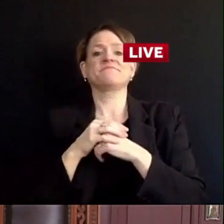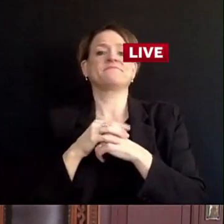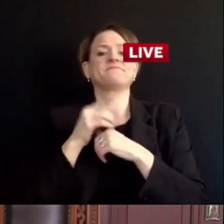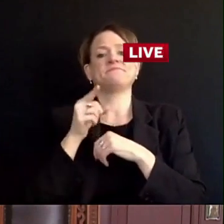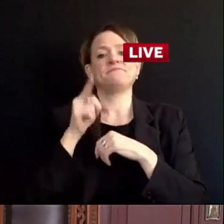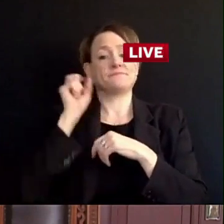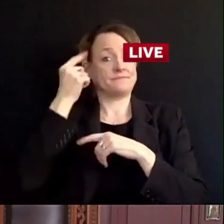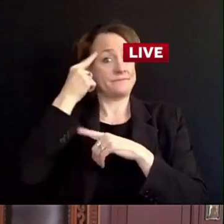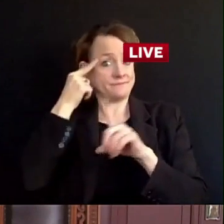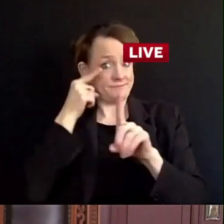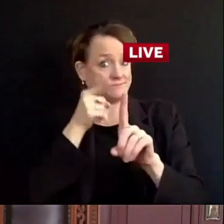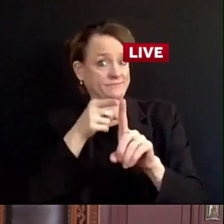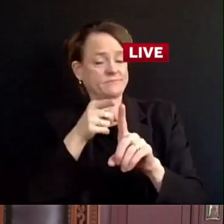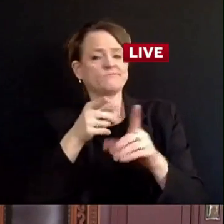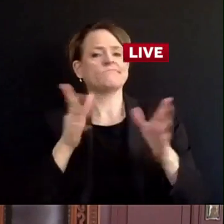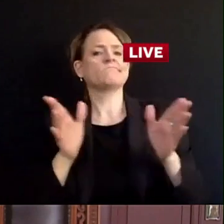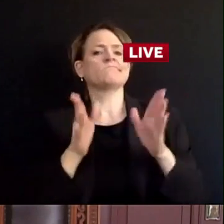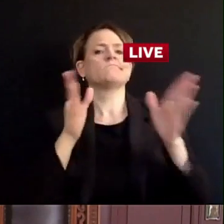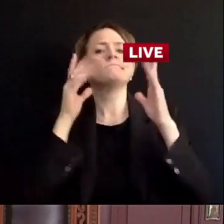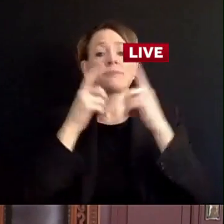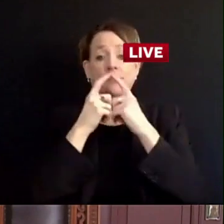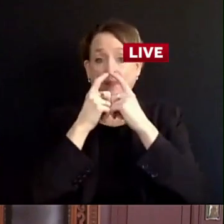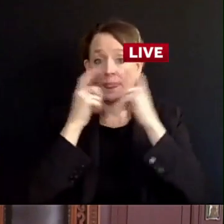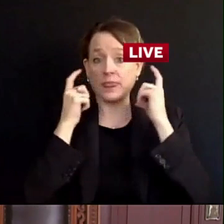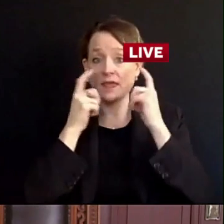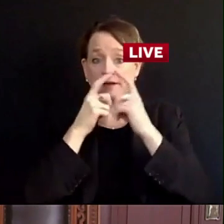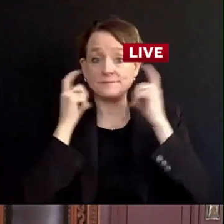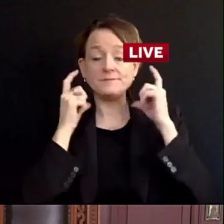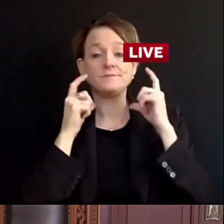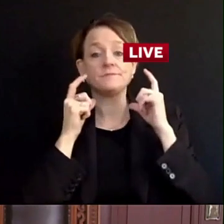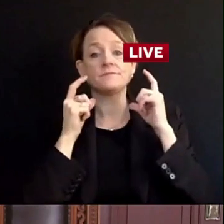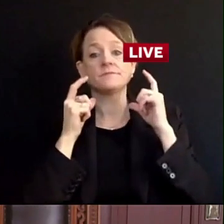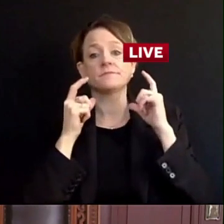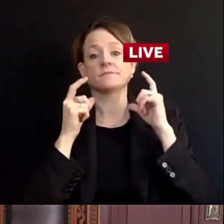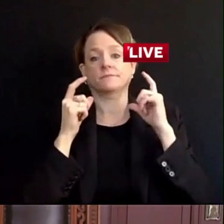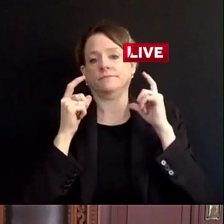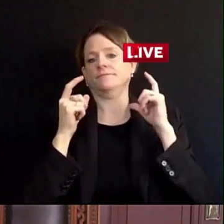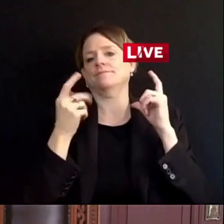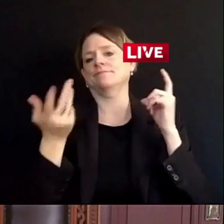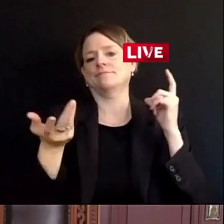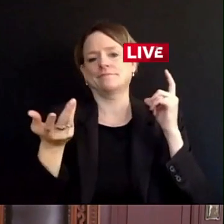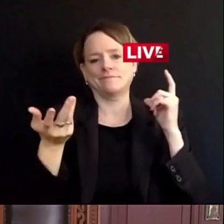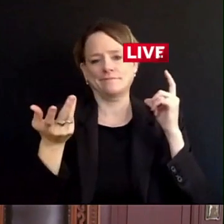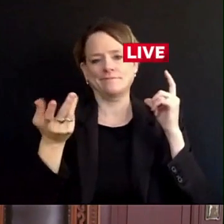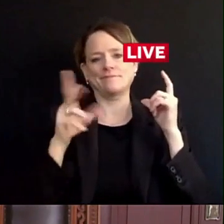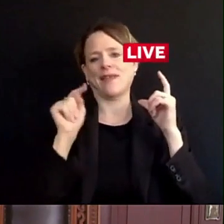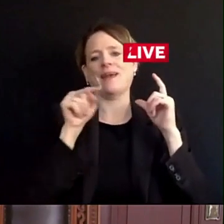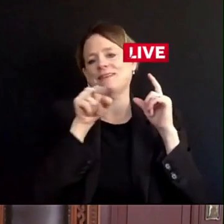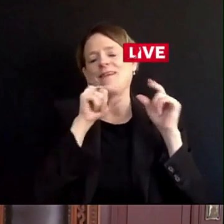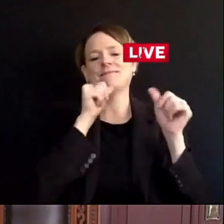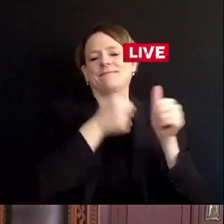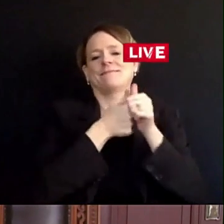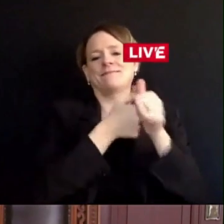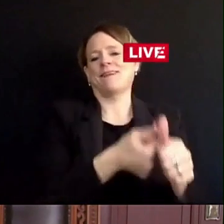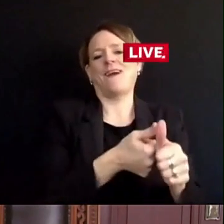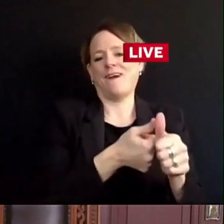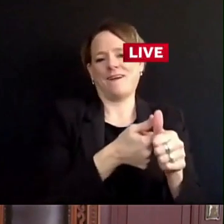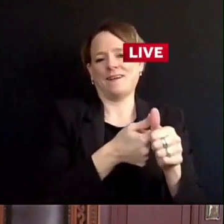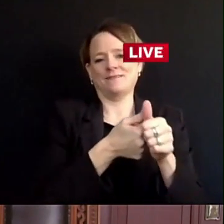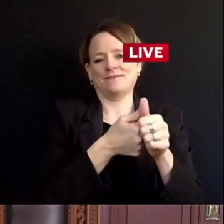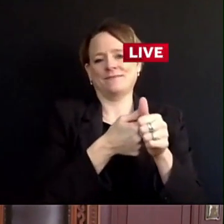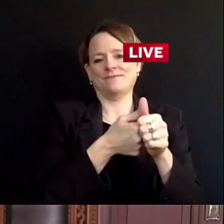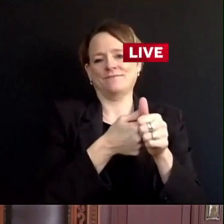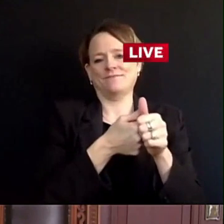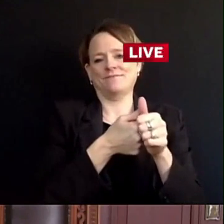doesn't sell in my book. That is not leadership. How can we have the people of